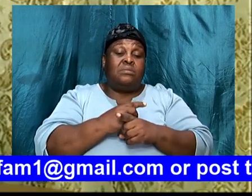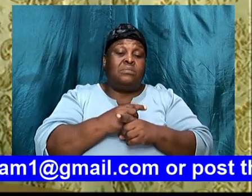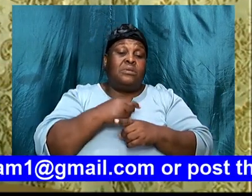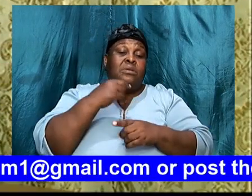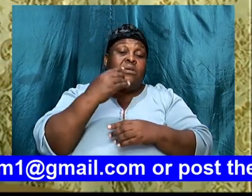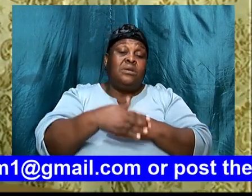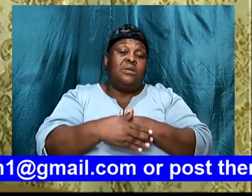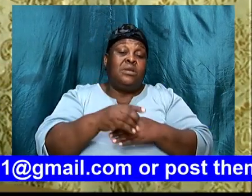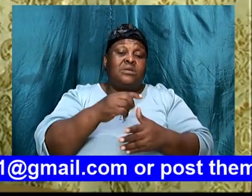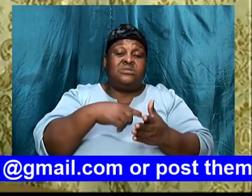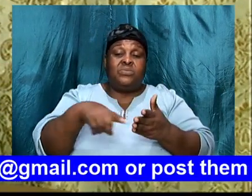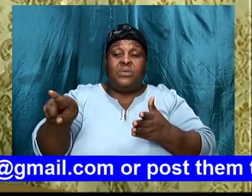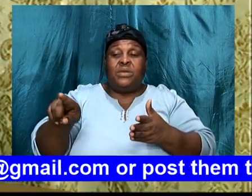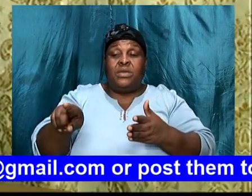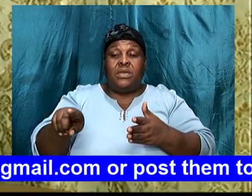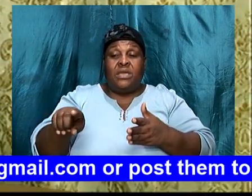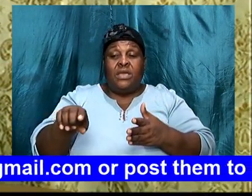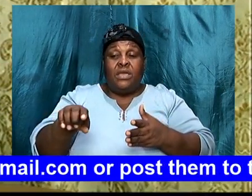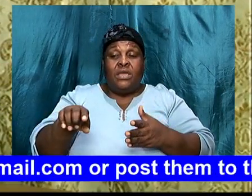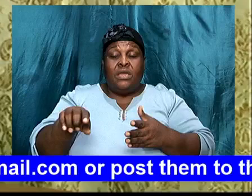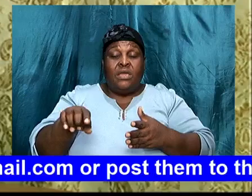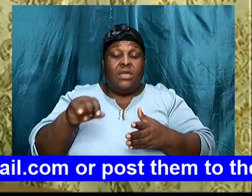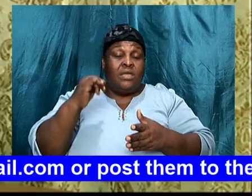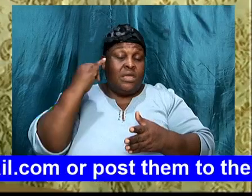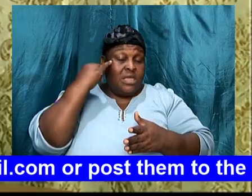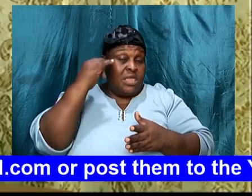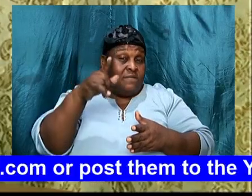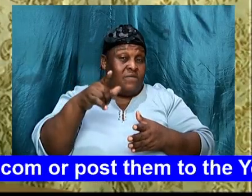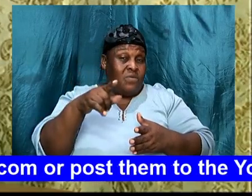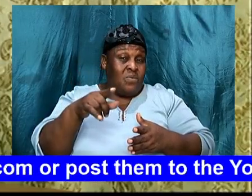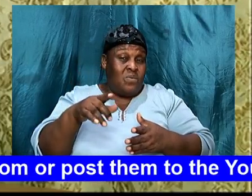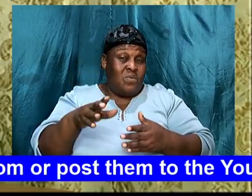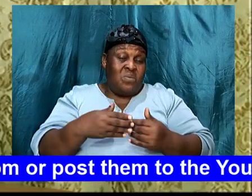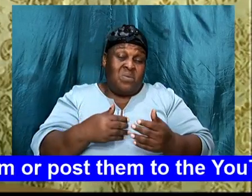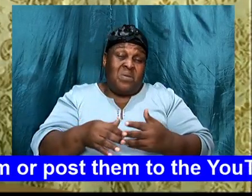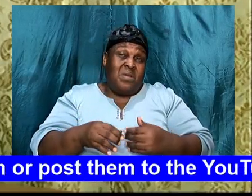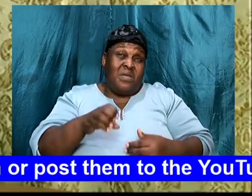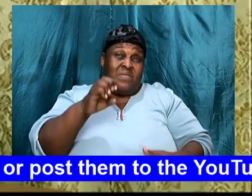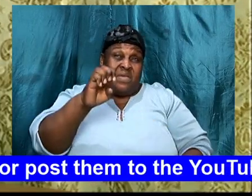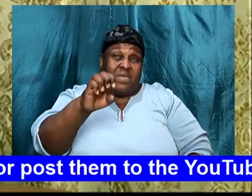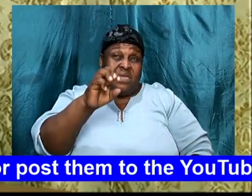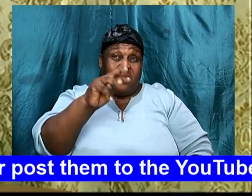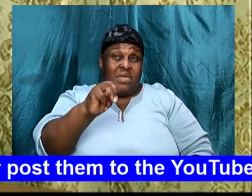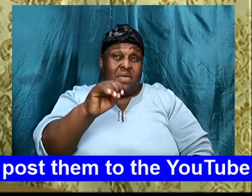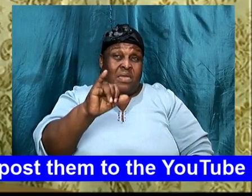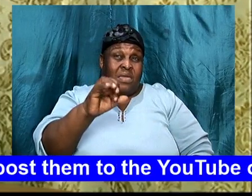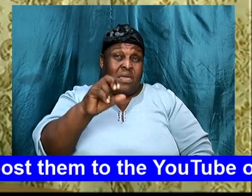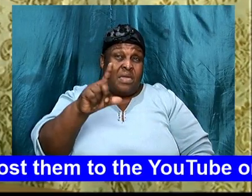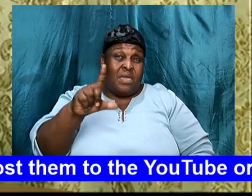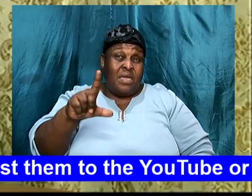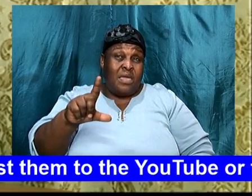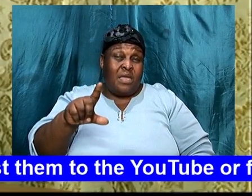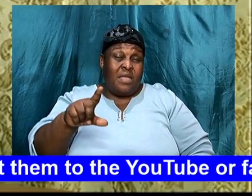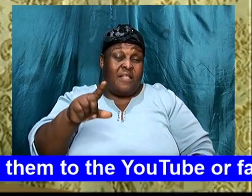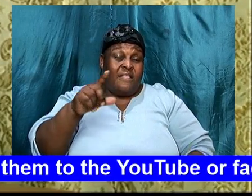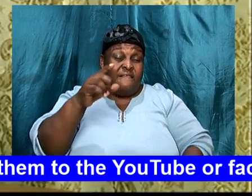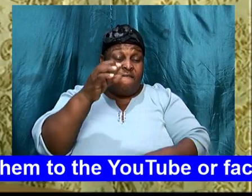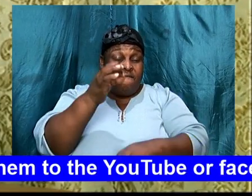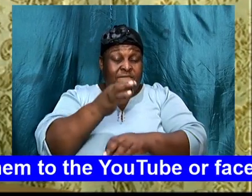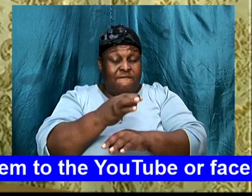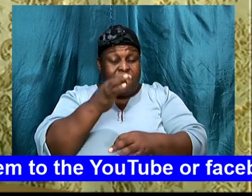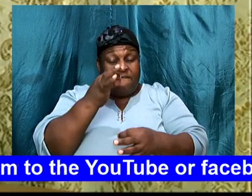if you rather, to email them, you can email it, faithchapel, fam1,